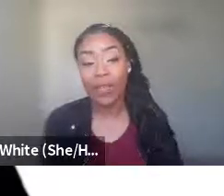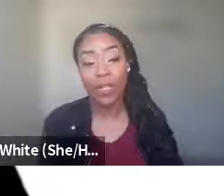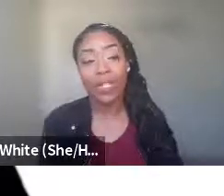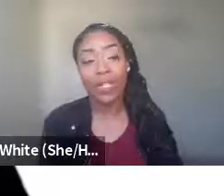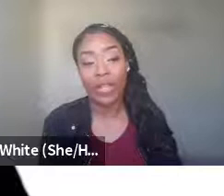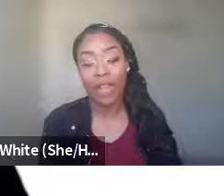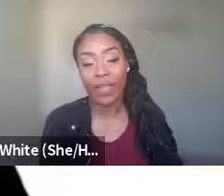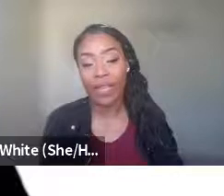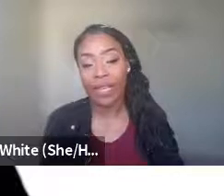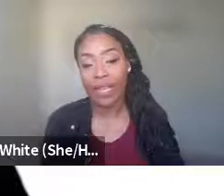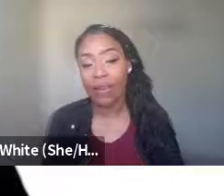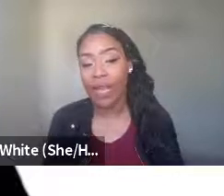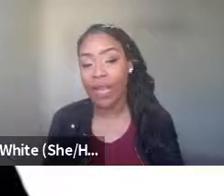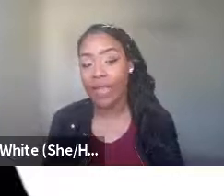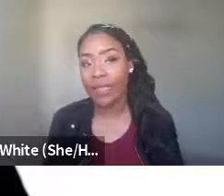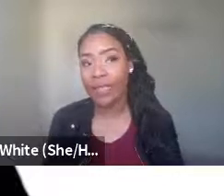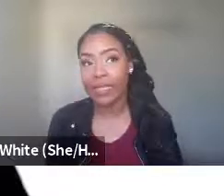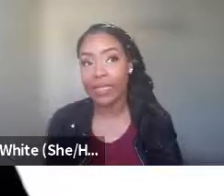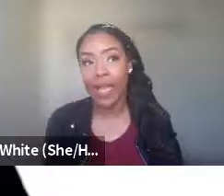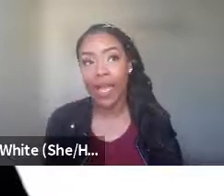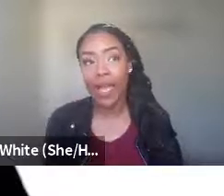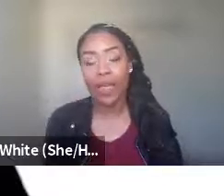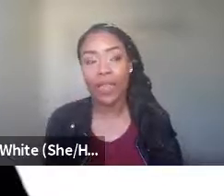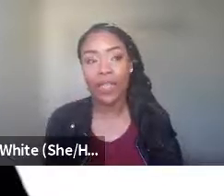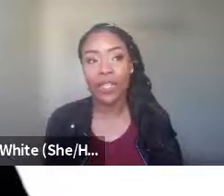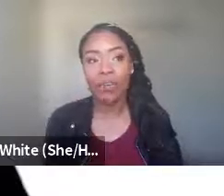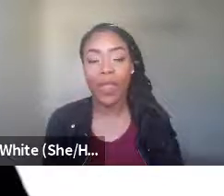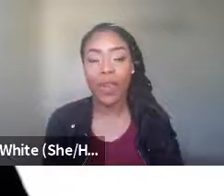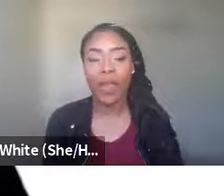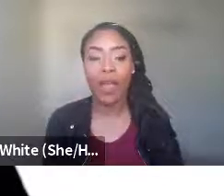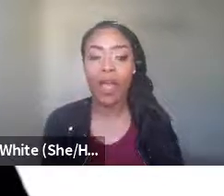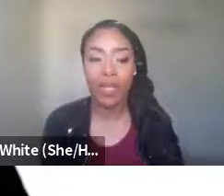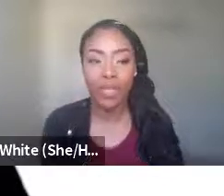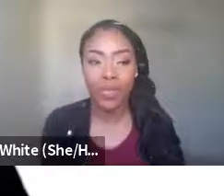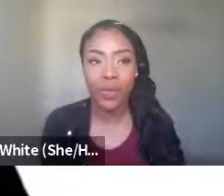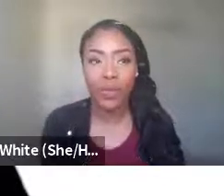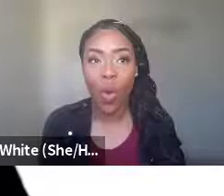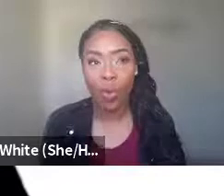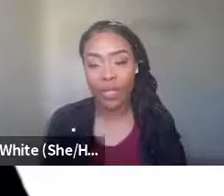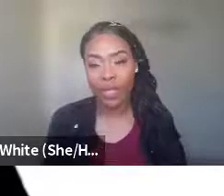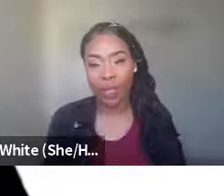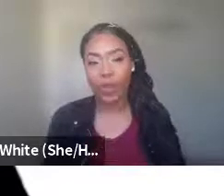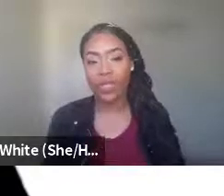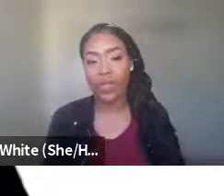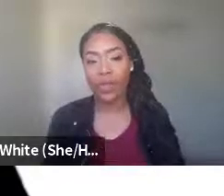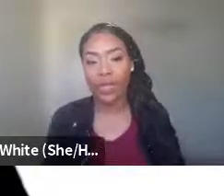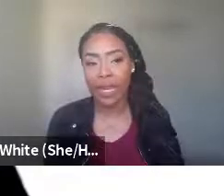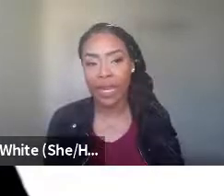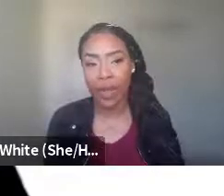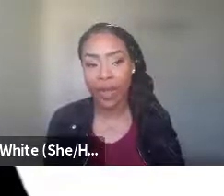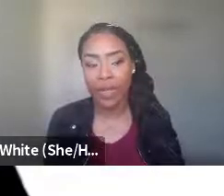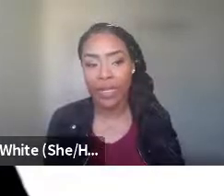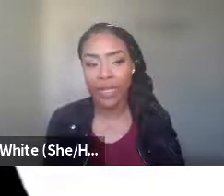thing called clinical clinician efficacy. And what that is, is a clinician may or may not use a whole person approach and